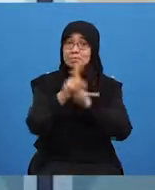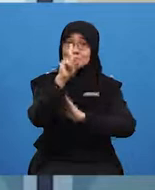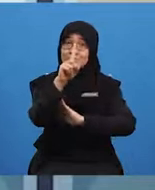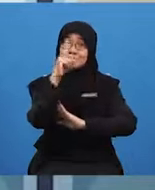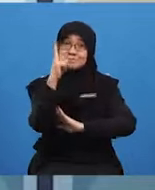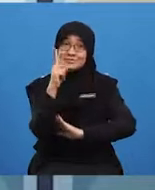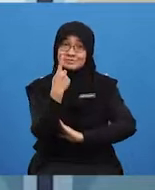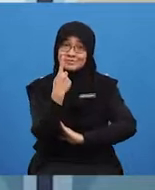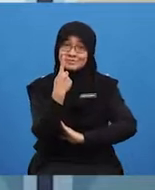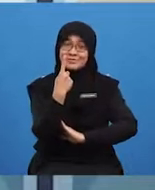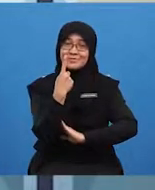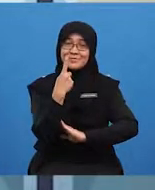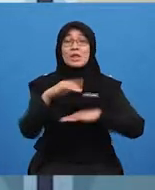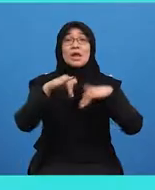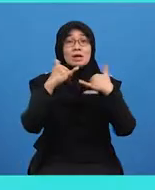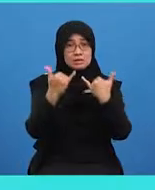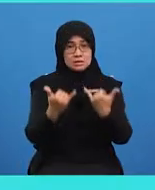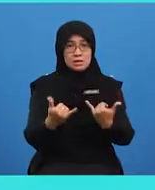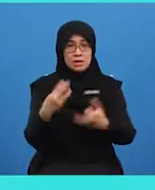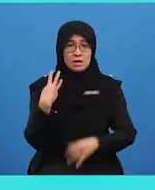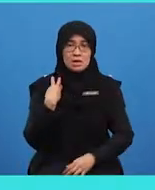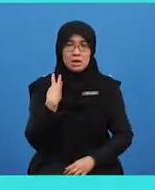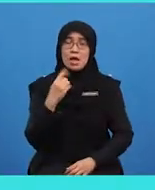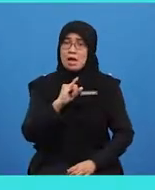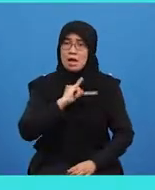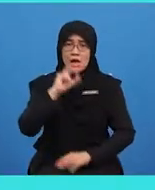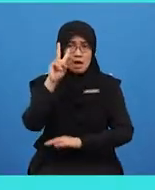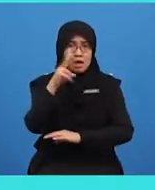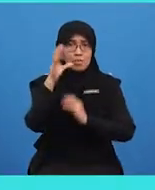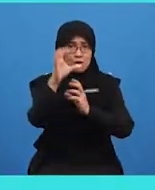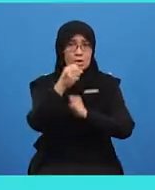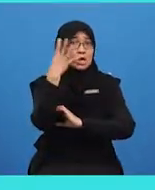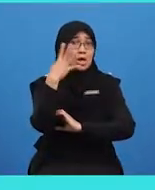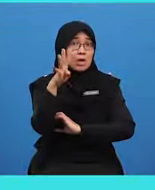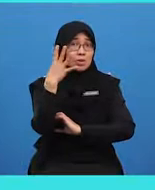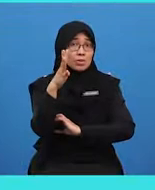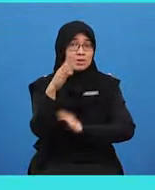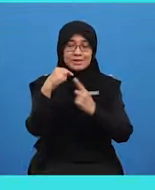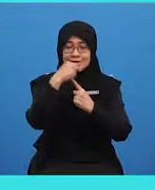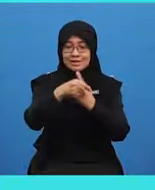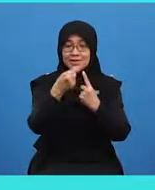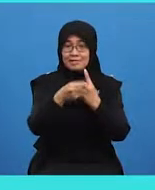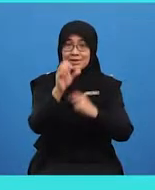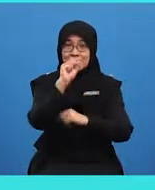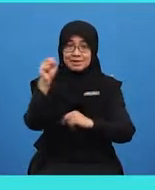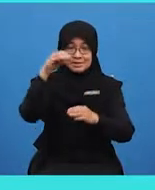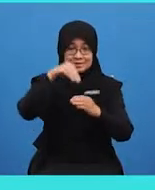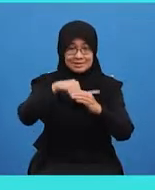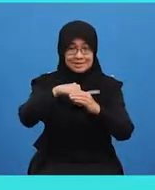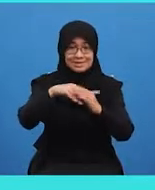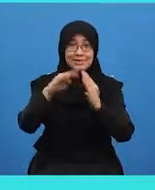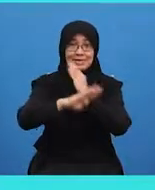See? Now, I've got 14 bananas in the basket. F